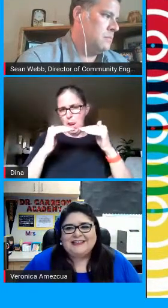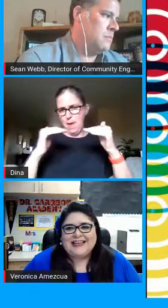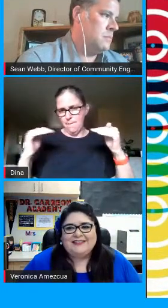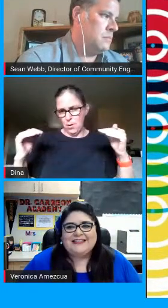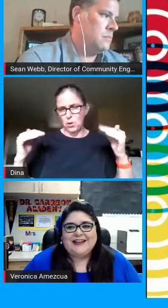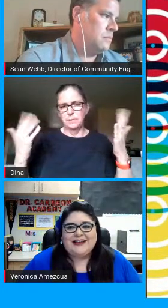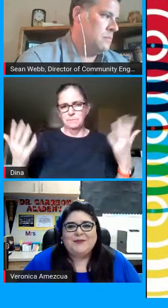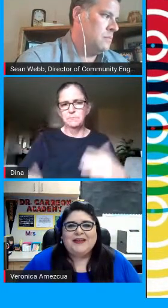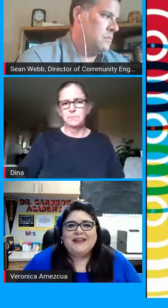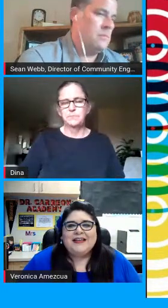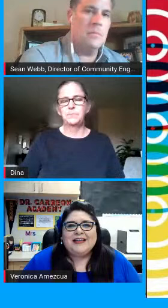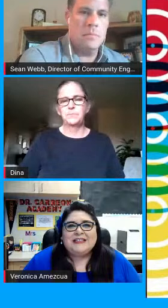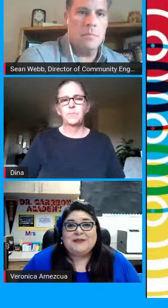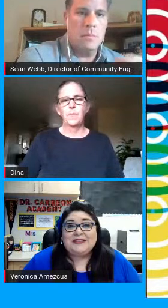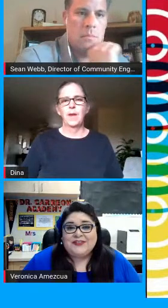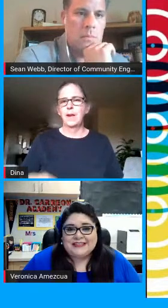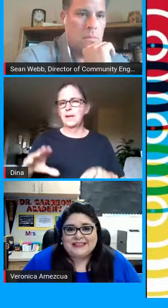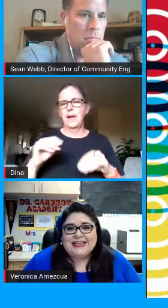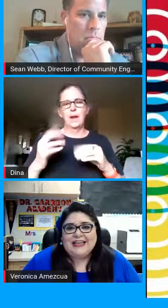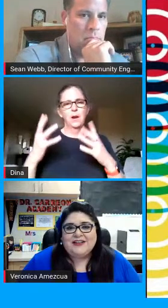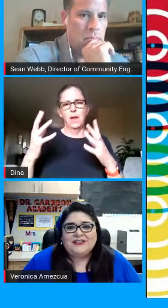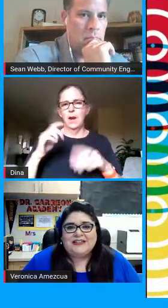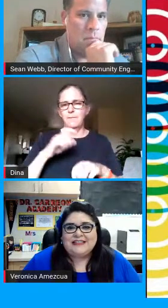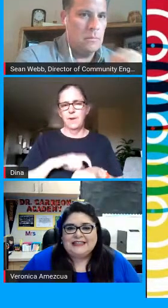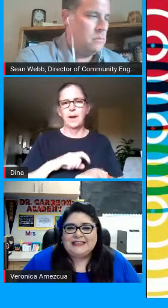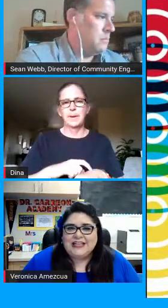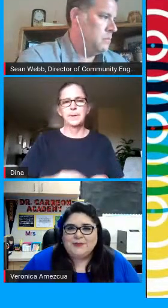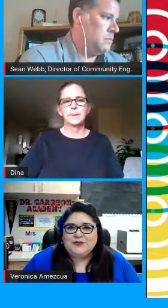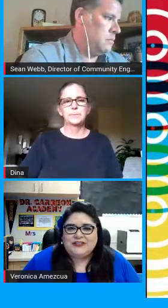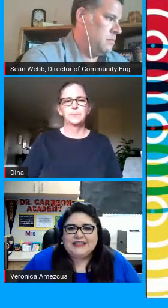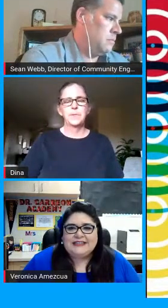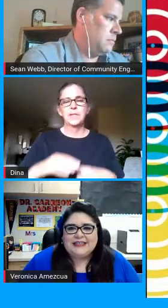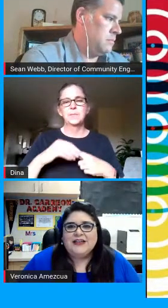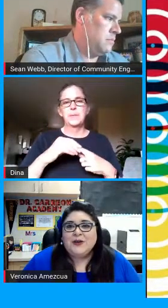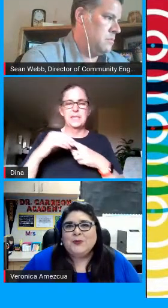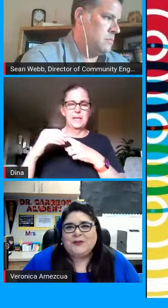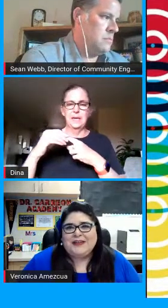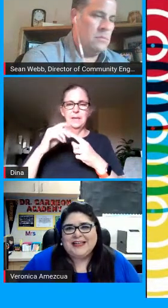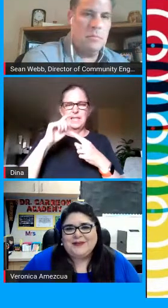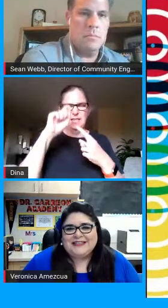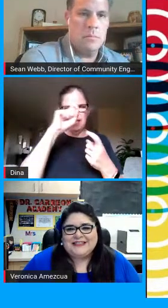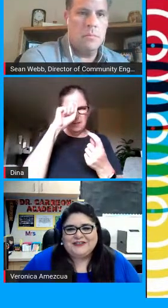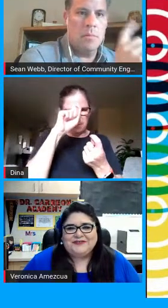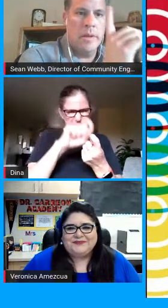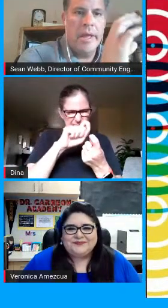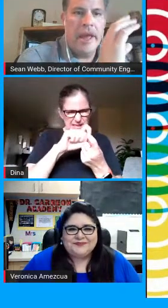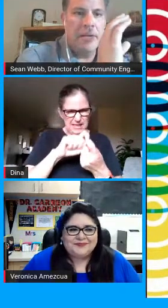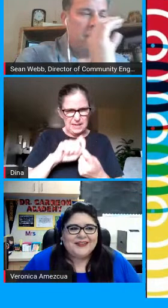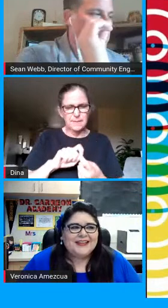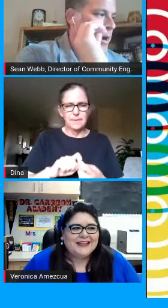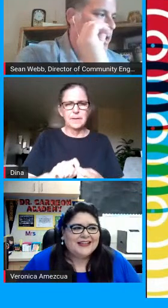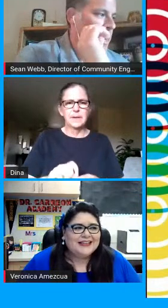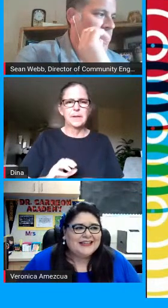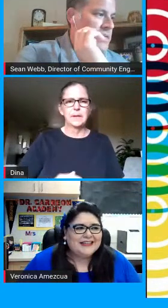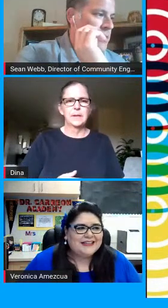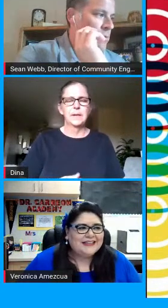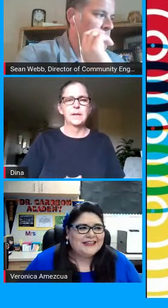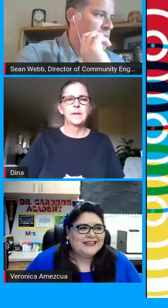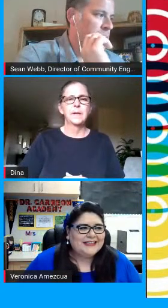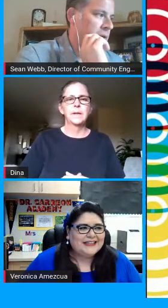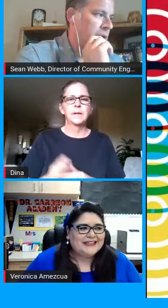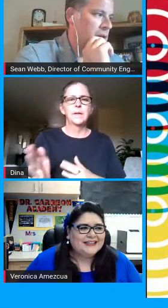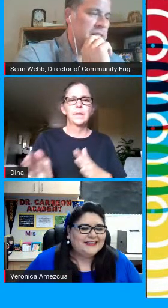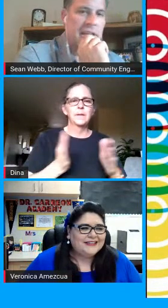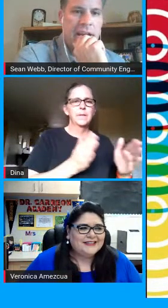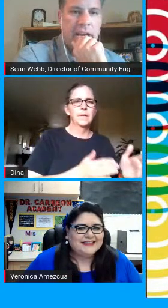fall diagnostic at this time specific details on dates and times for testing will be coming soon and veronica i hate to